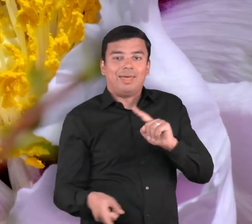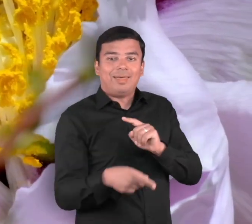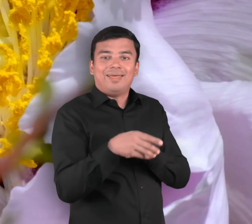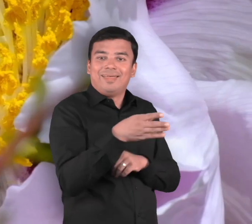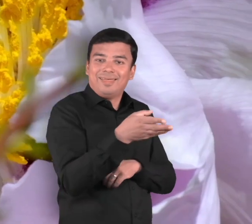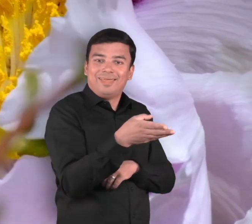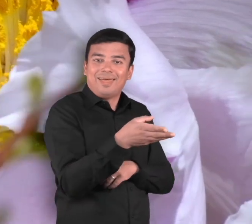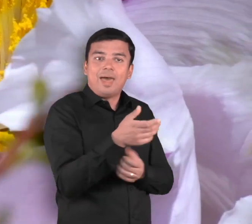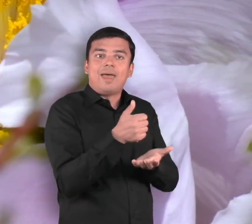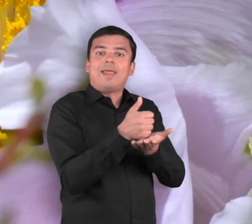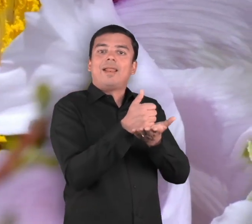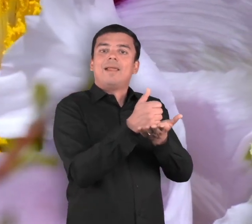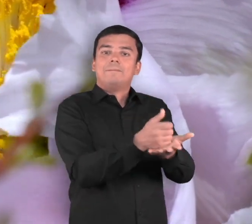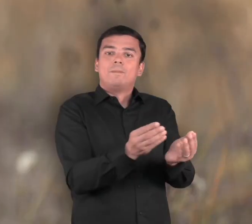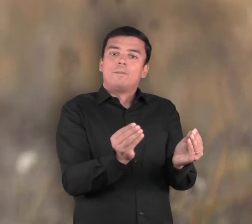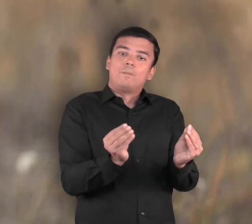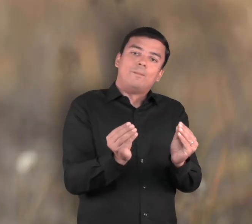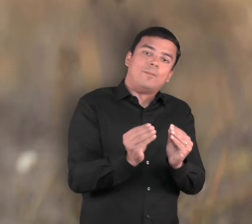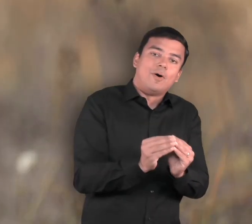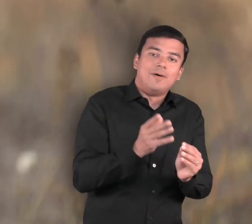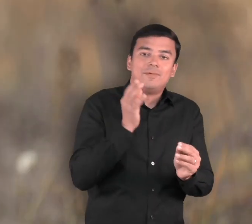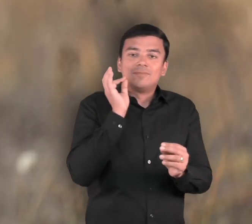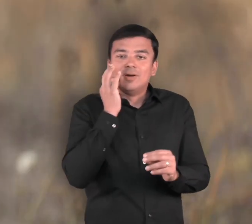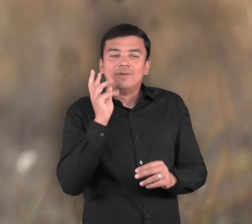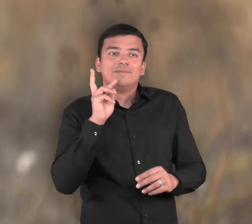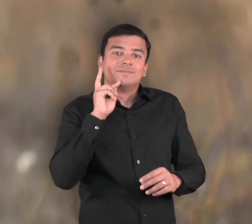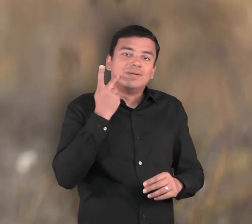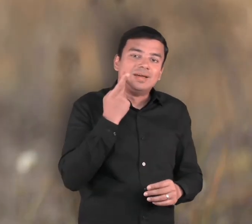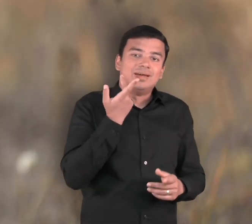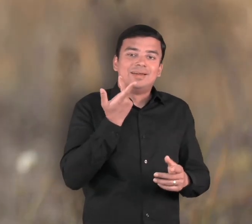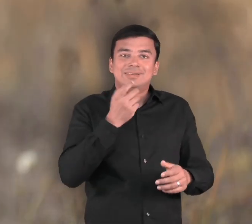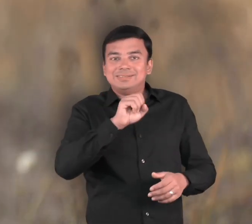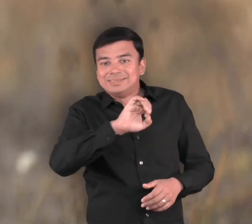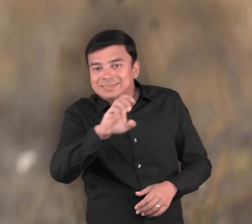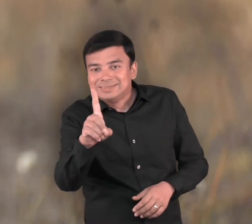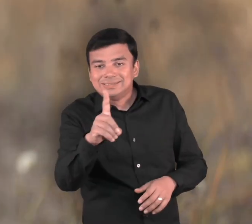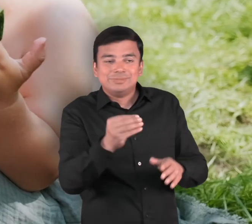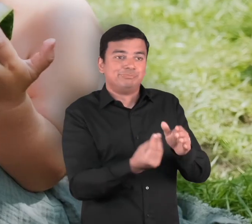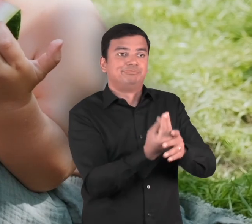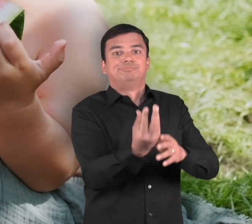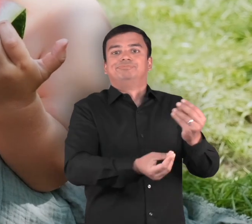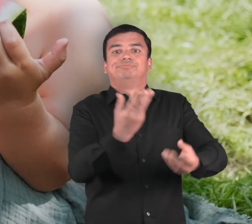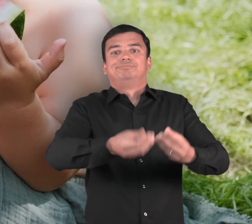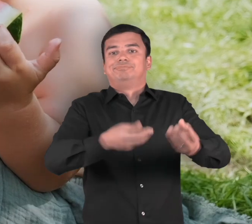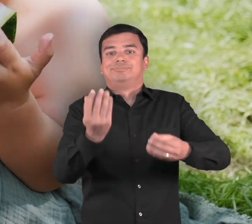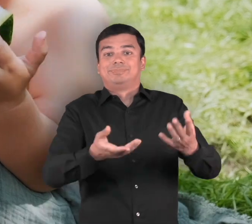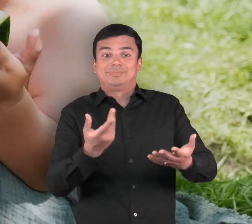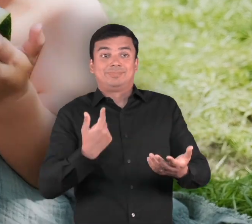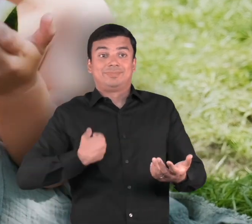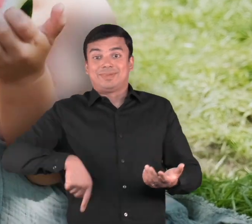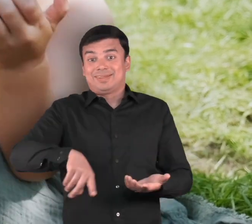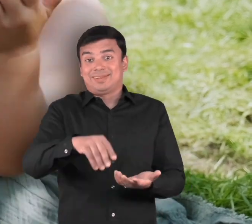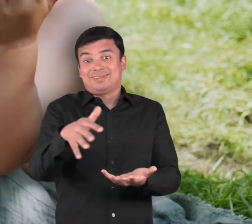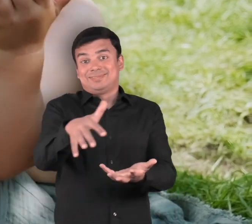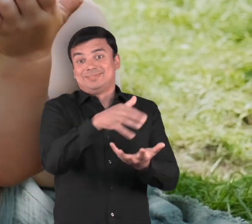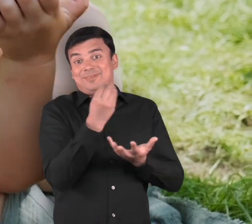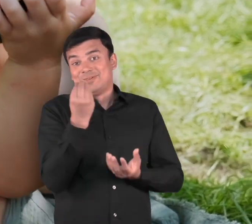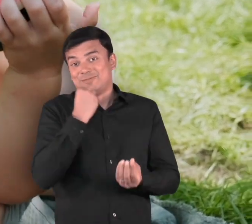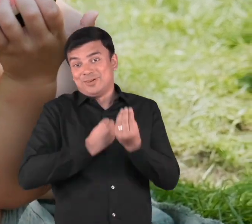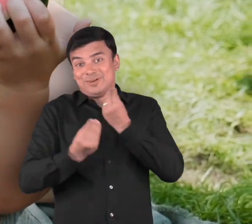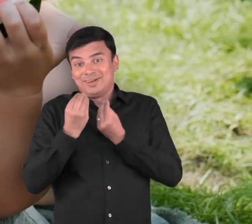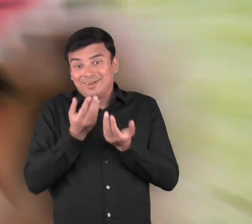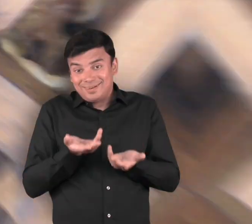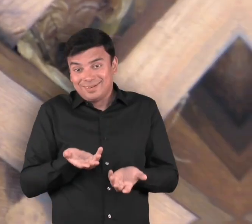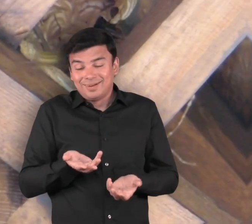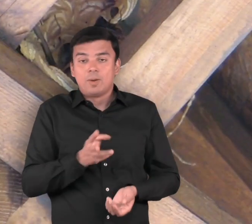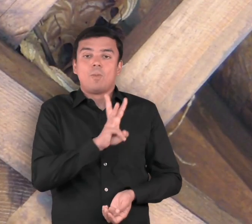and cross-pollinates plants. This process makes fruits, vegetables, and seeds for us to eat.